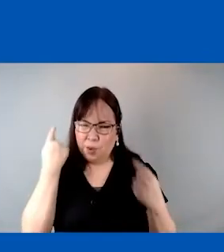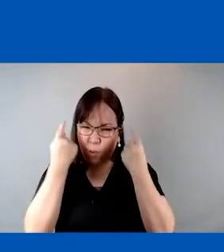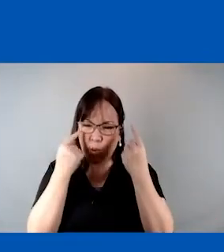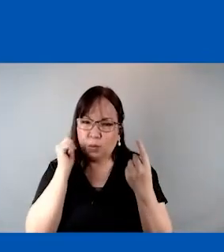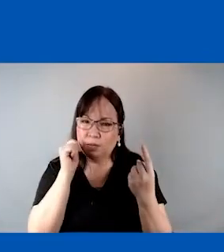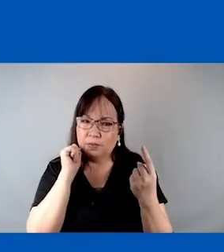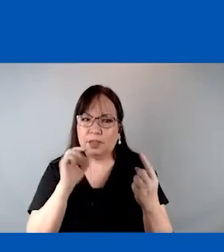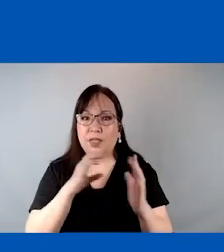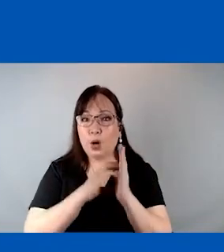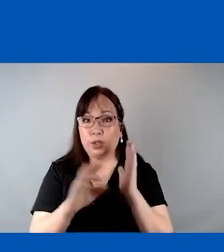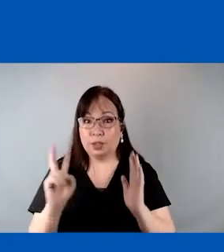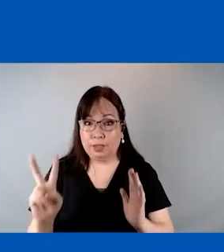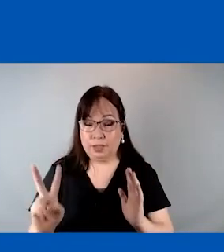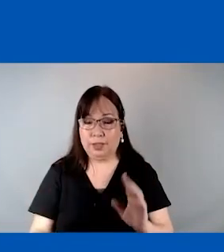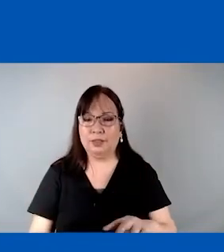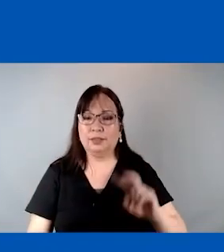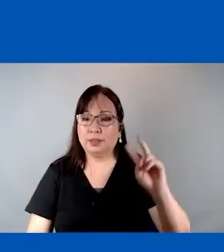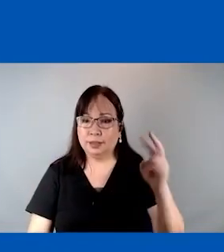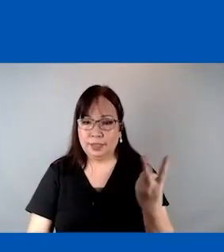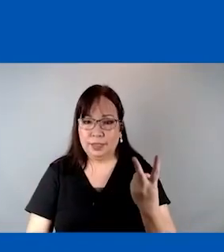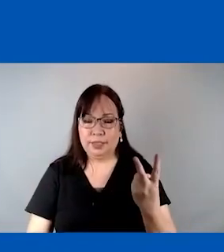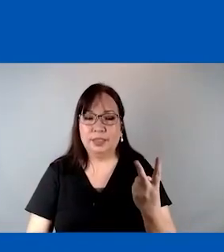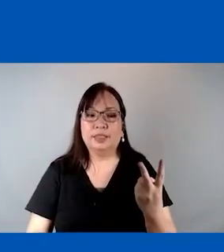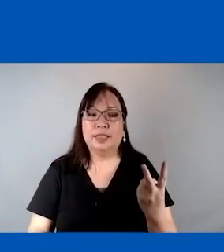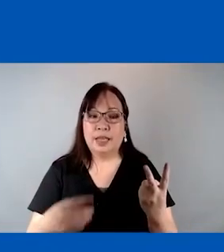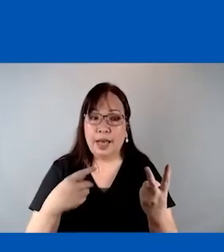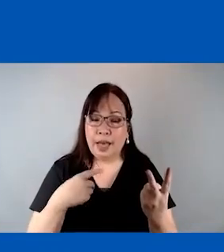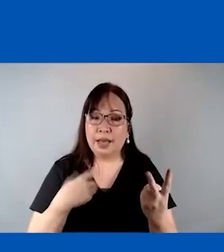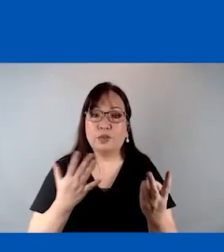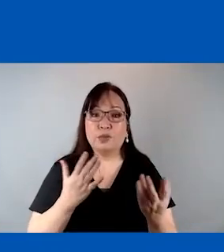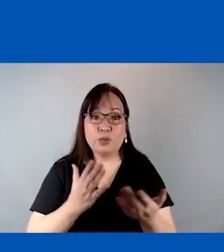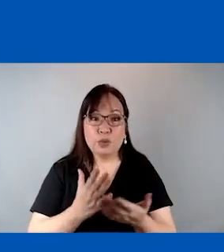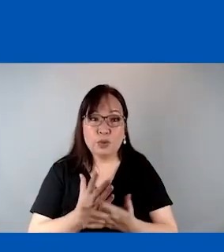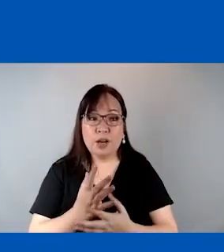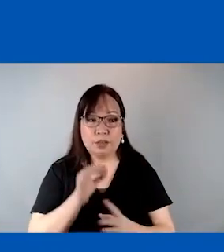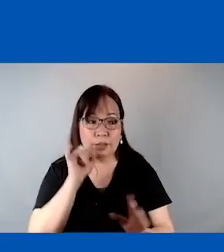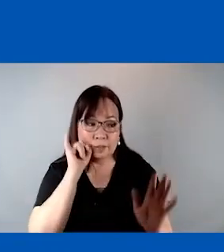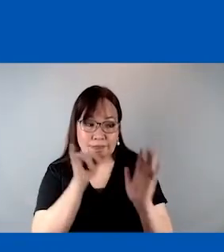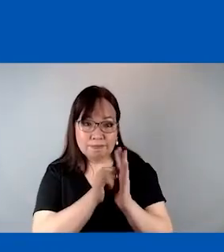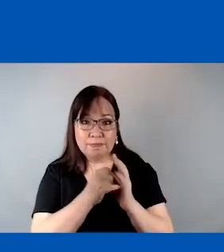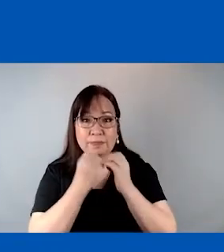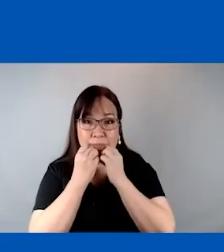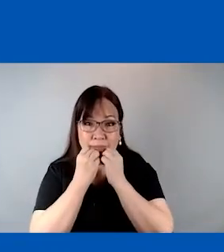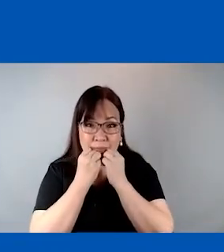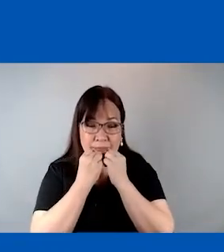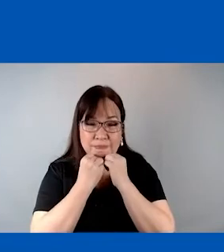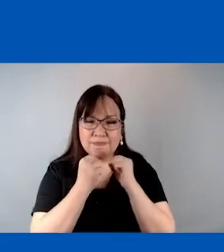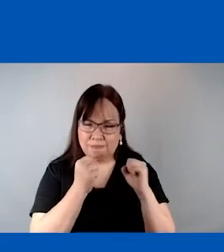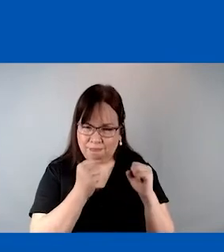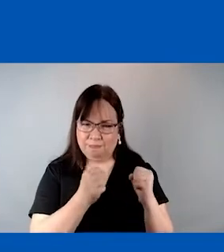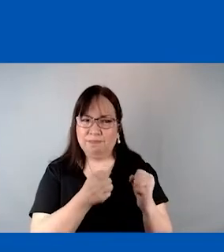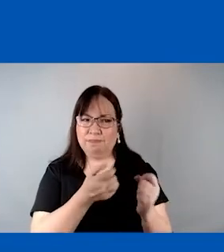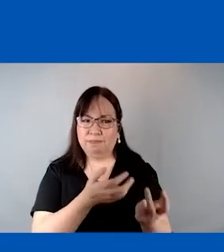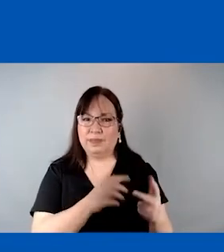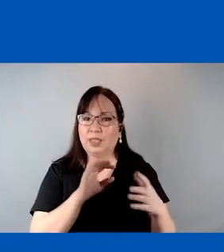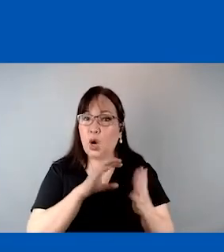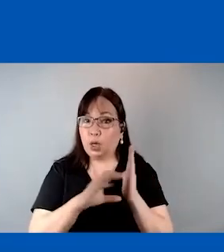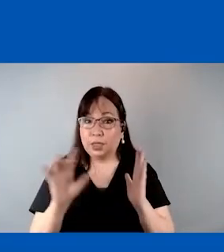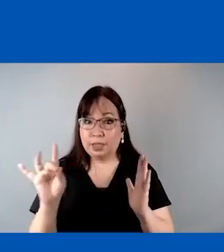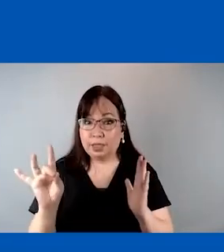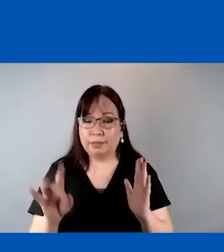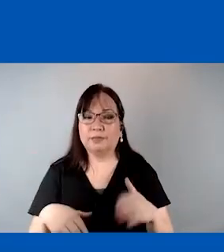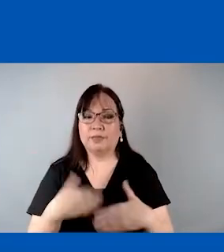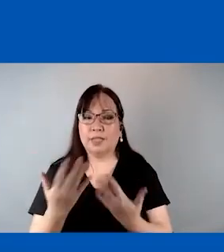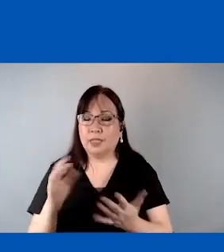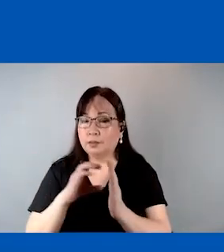found in Article 3. Second, you have the right to preserve identity found in Article 8. You